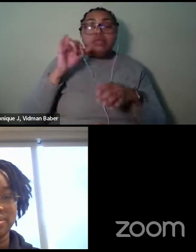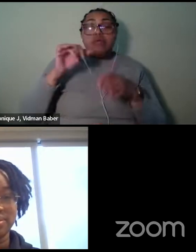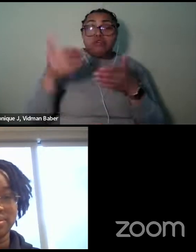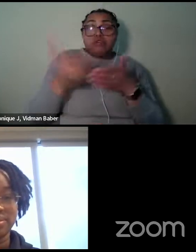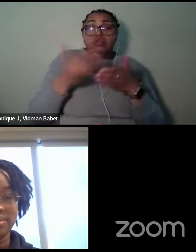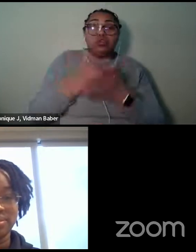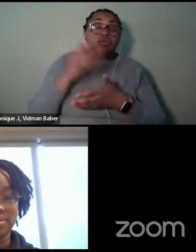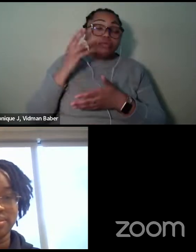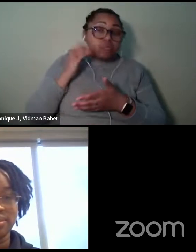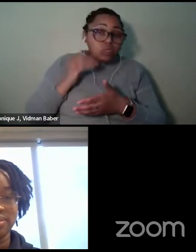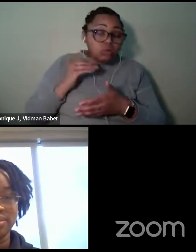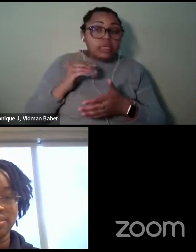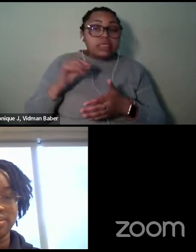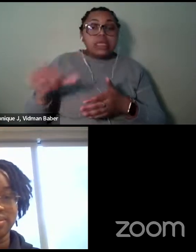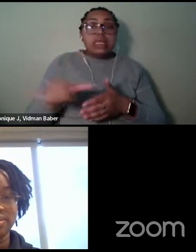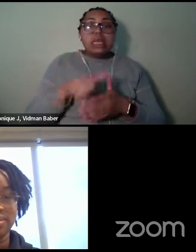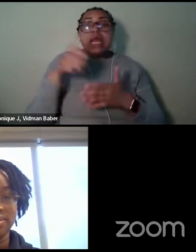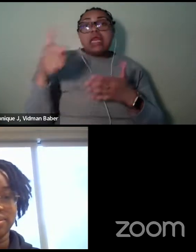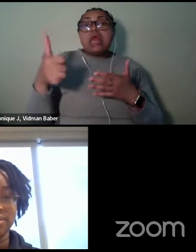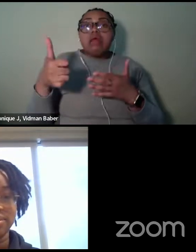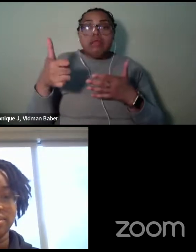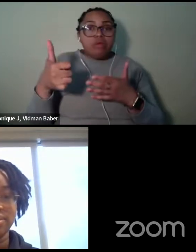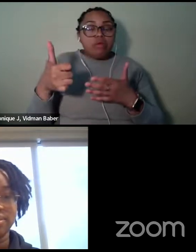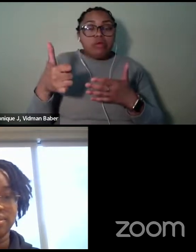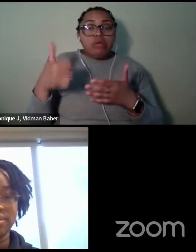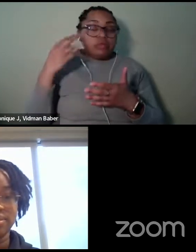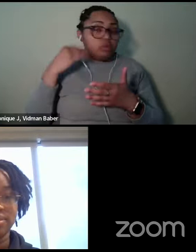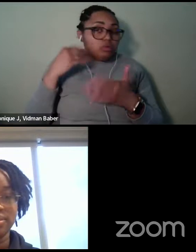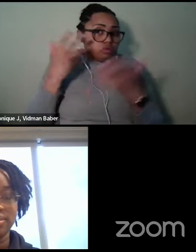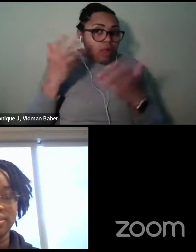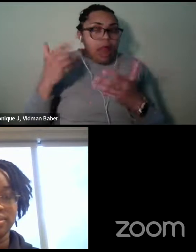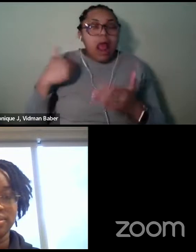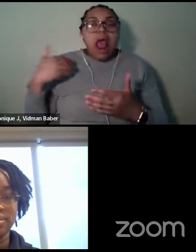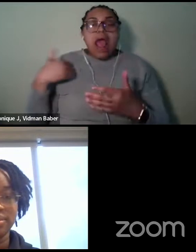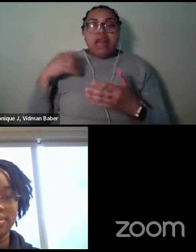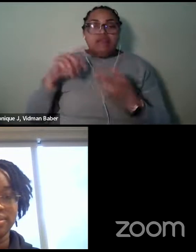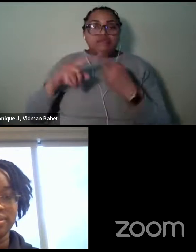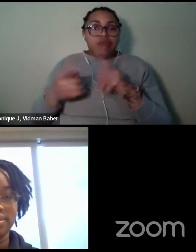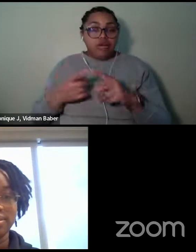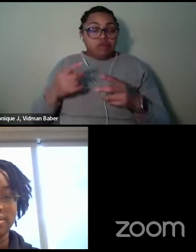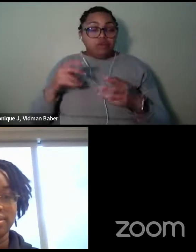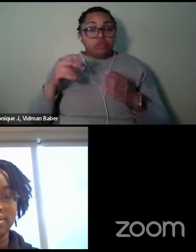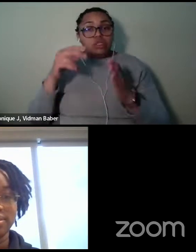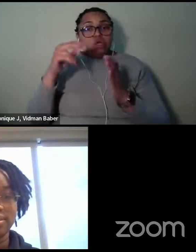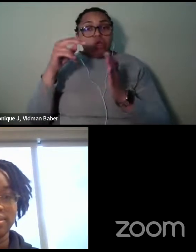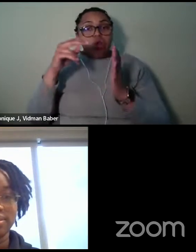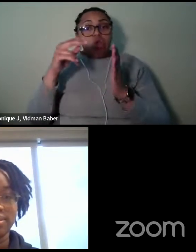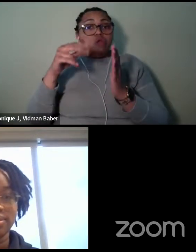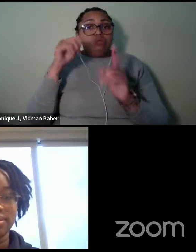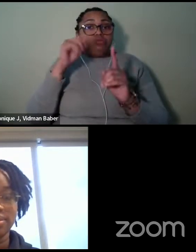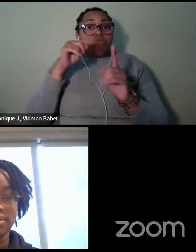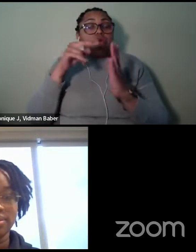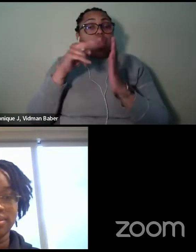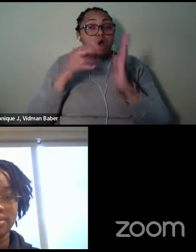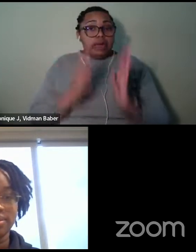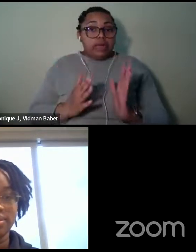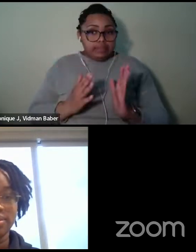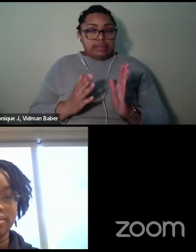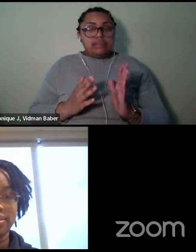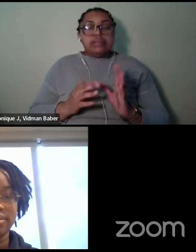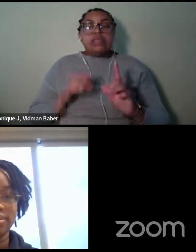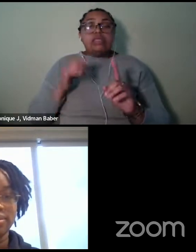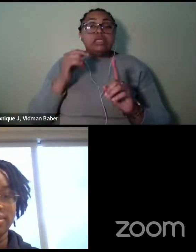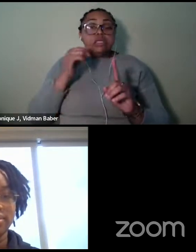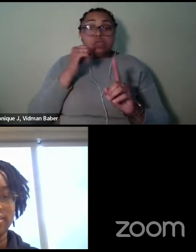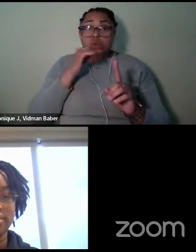I had a friend who was a, who's an artist, a visual artist and her partner worked at a bookstore. And so